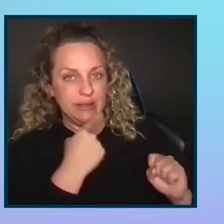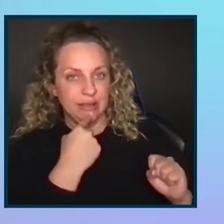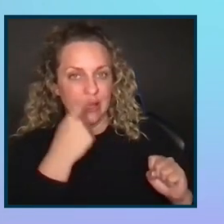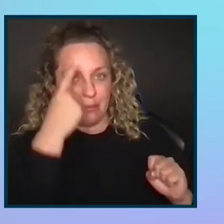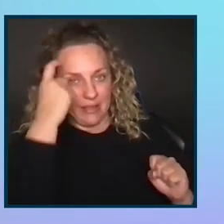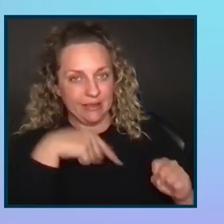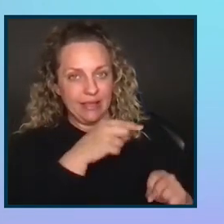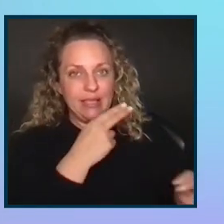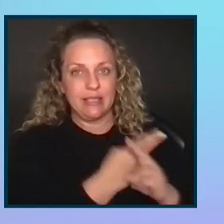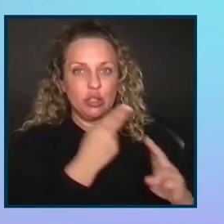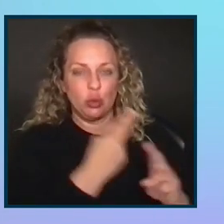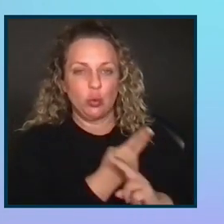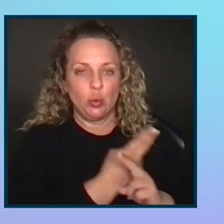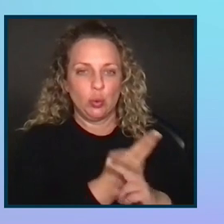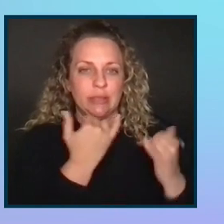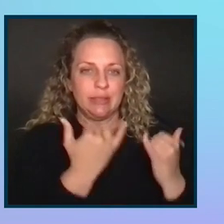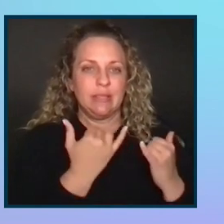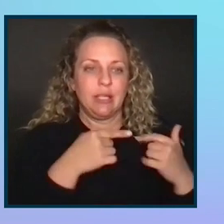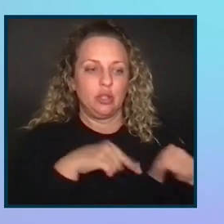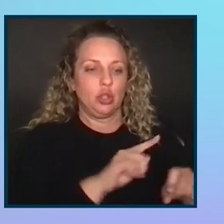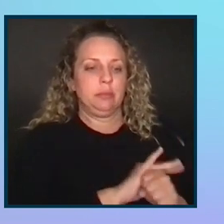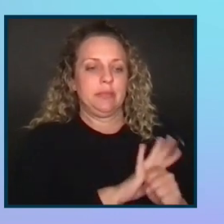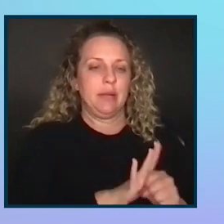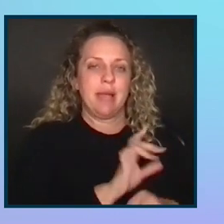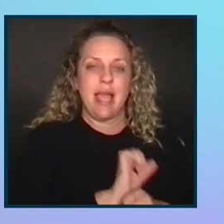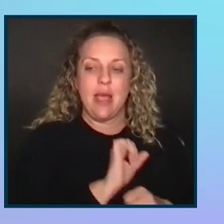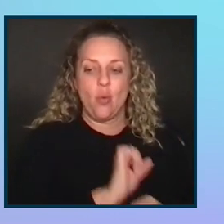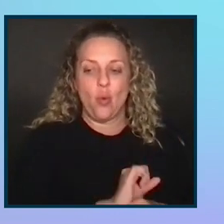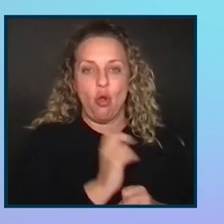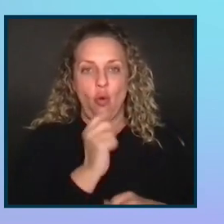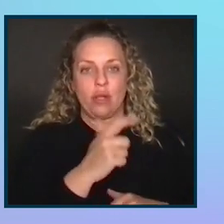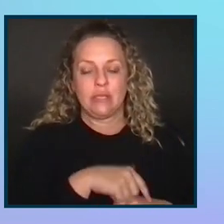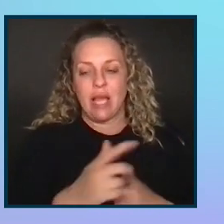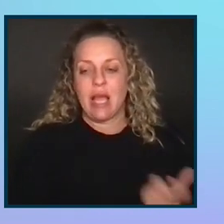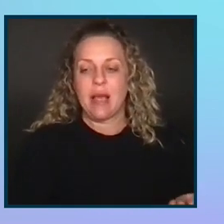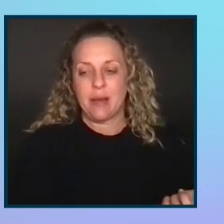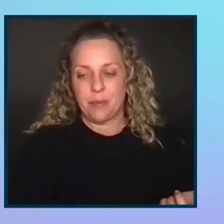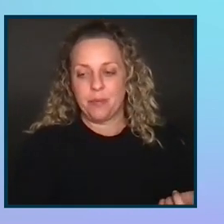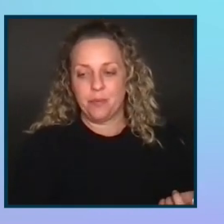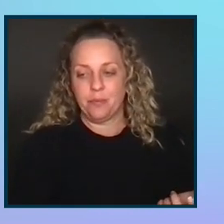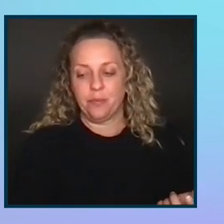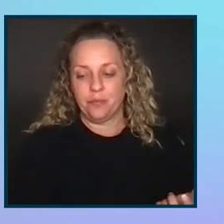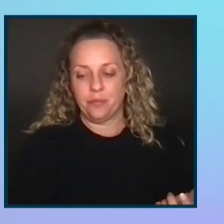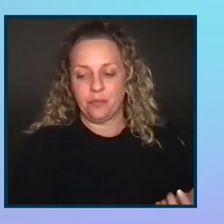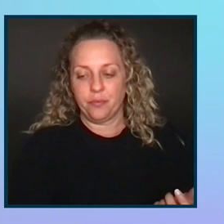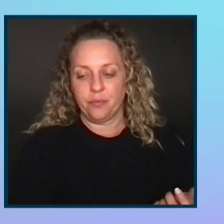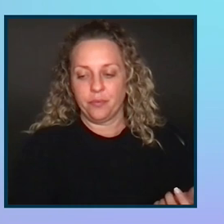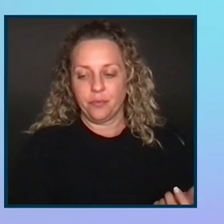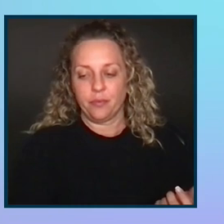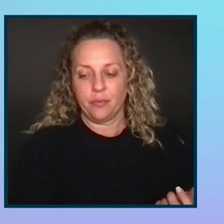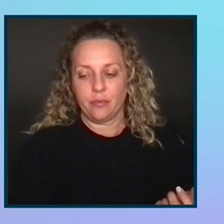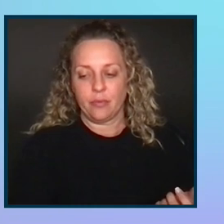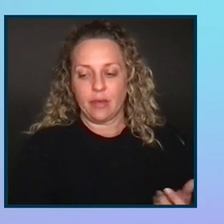were using it now during the pandemic at work all the time, that it had become